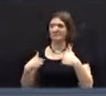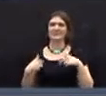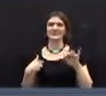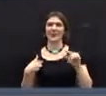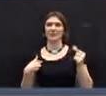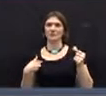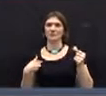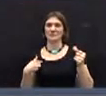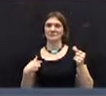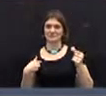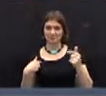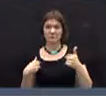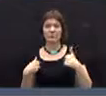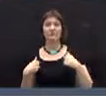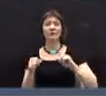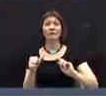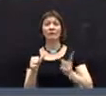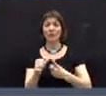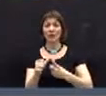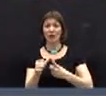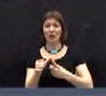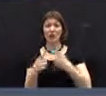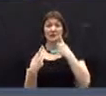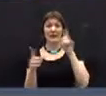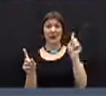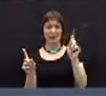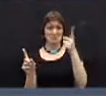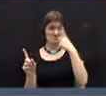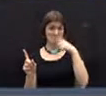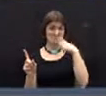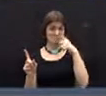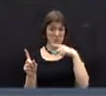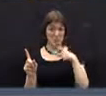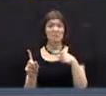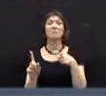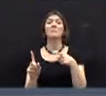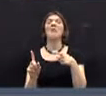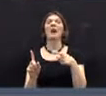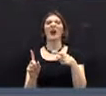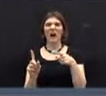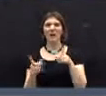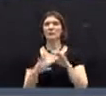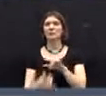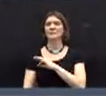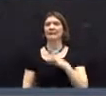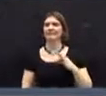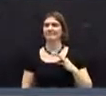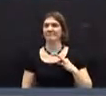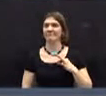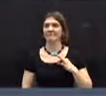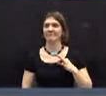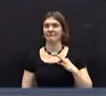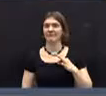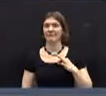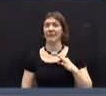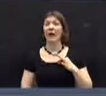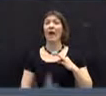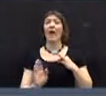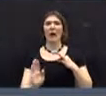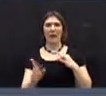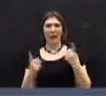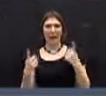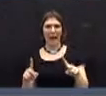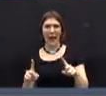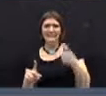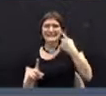I want to begin by just making an announcement about a personnel-related matter. We got notice